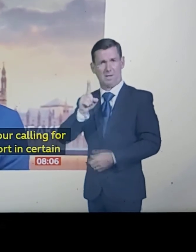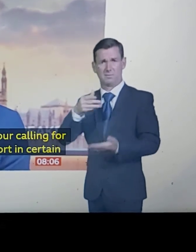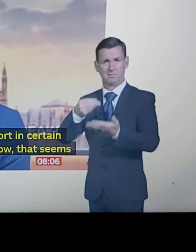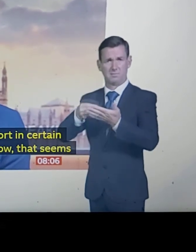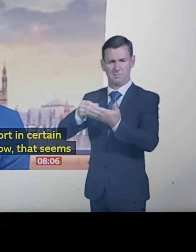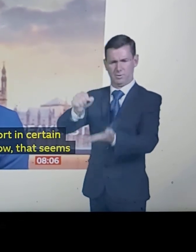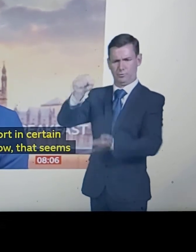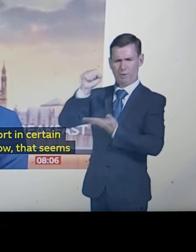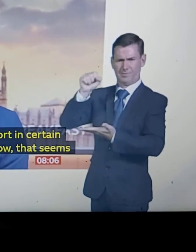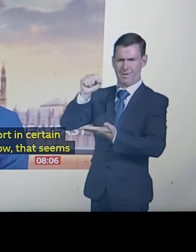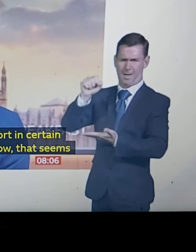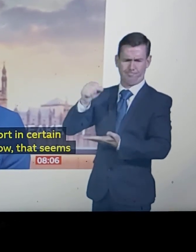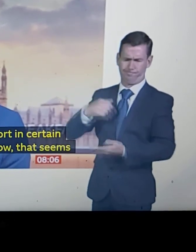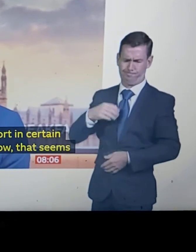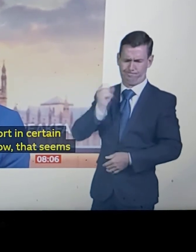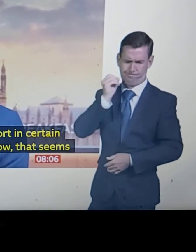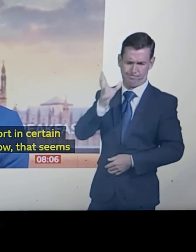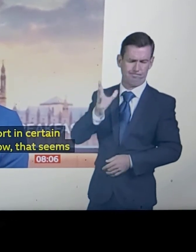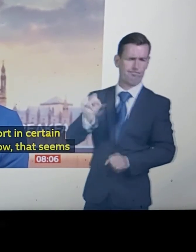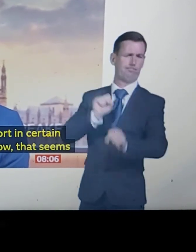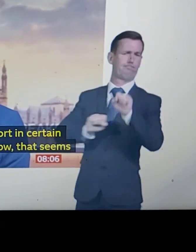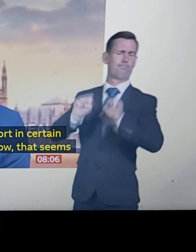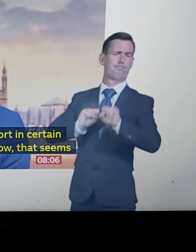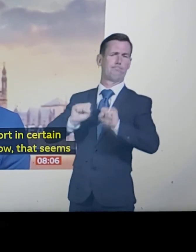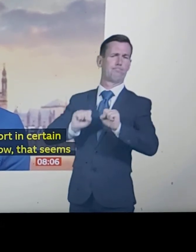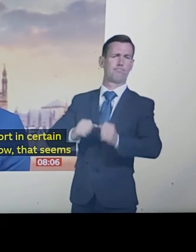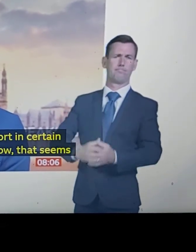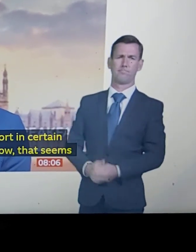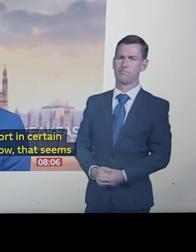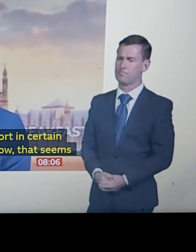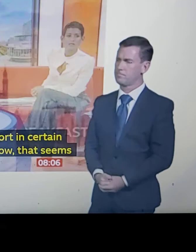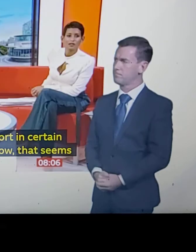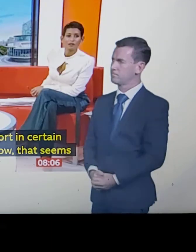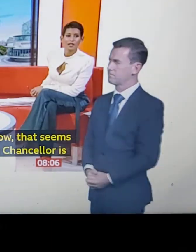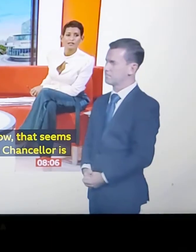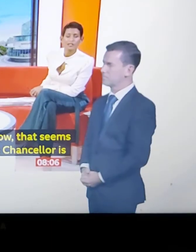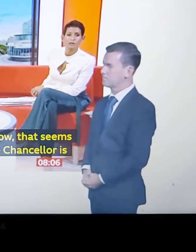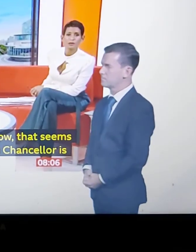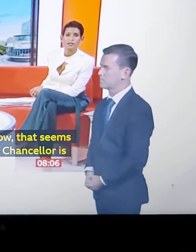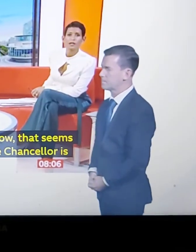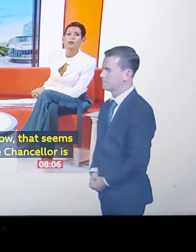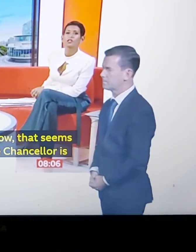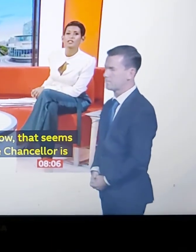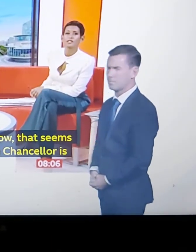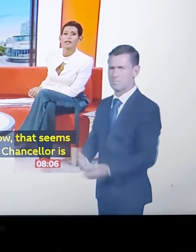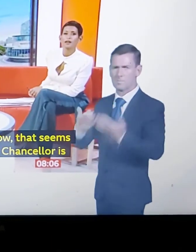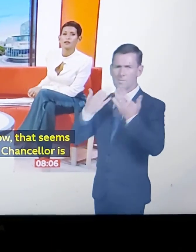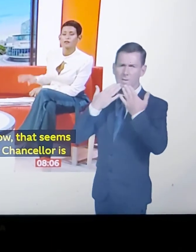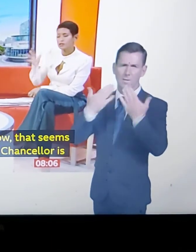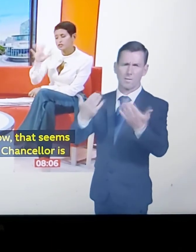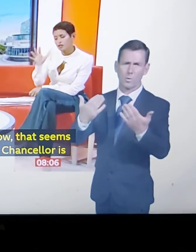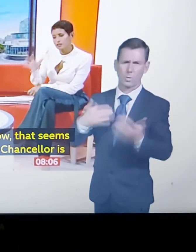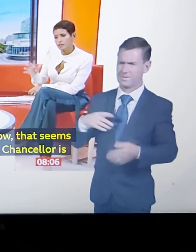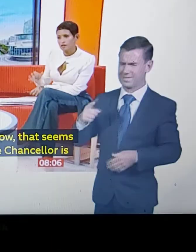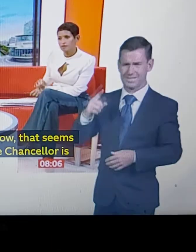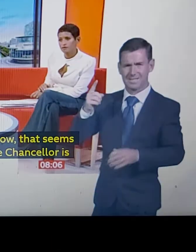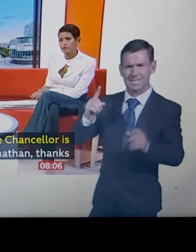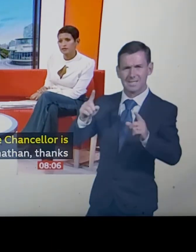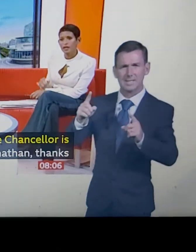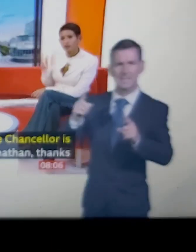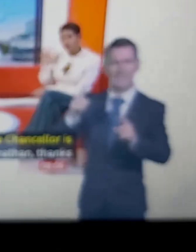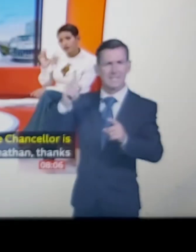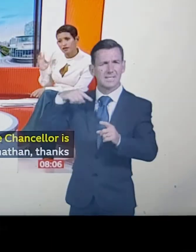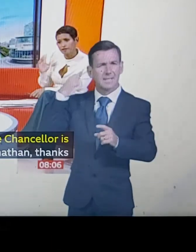is reluctant to do. Jonathan, thanks very much. Time now is six minutes past eight. Apologies there for the slight